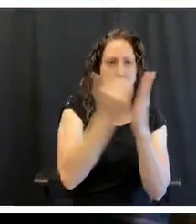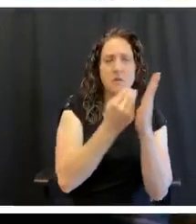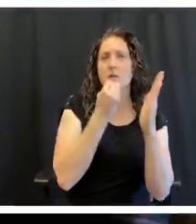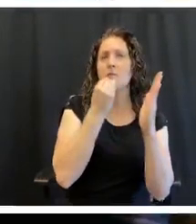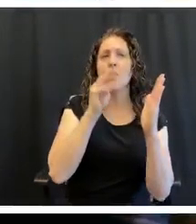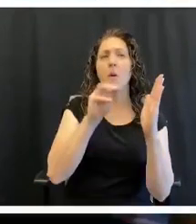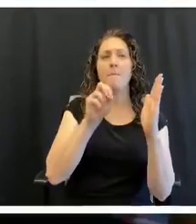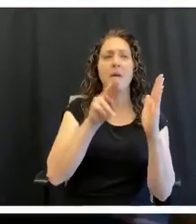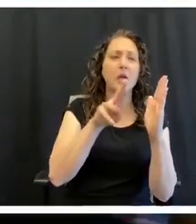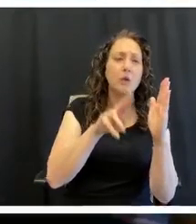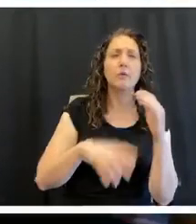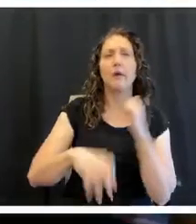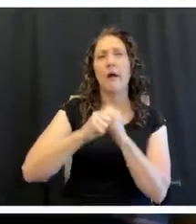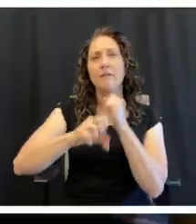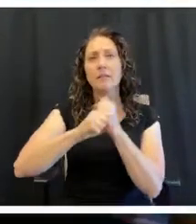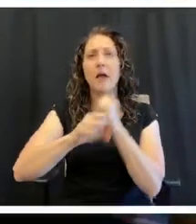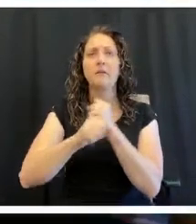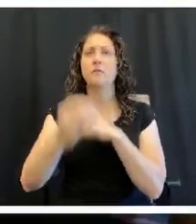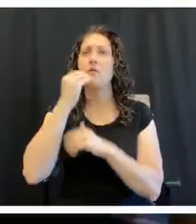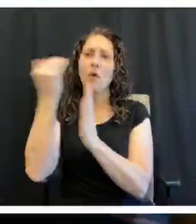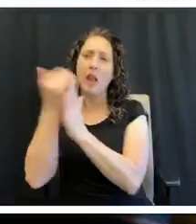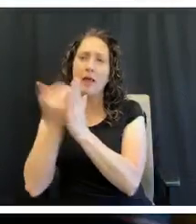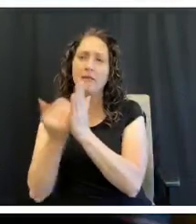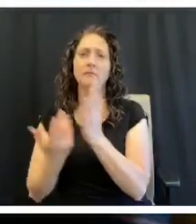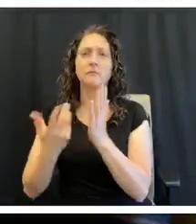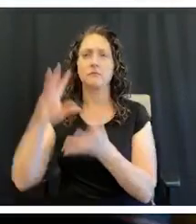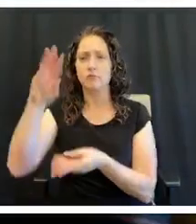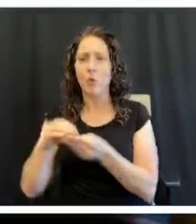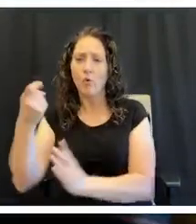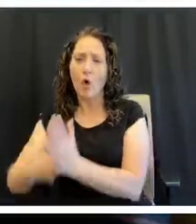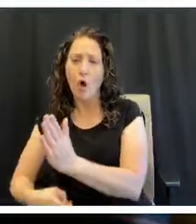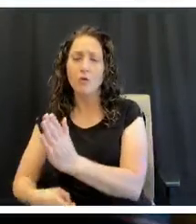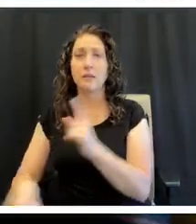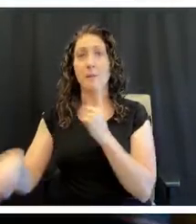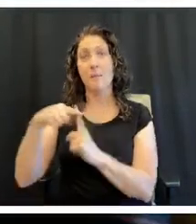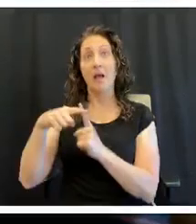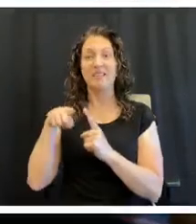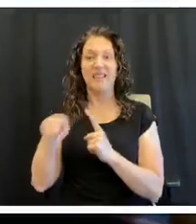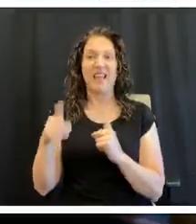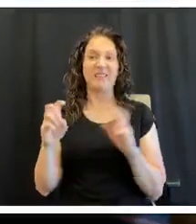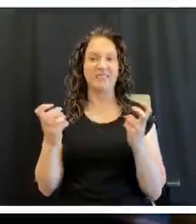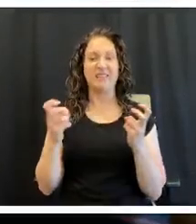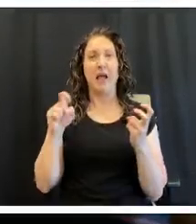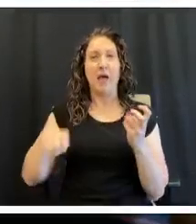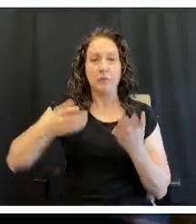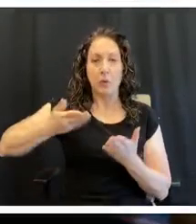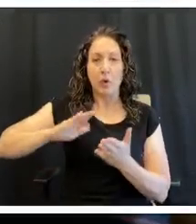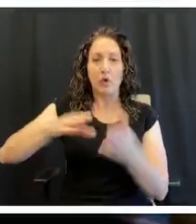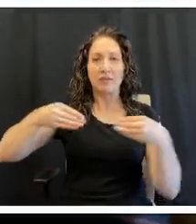their own grocery list, their own costing. Then they have to come and cook and sell it and clean up.